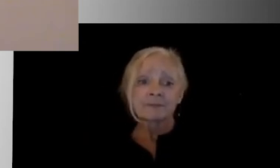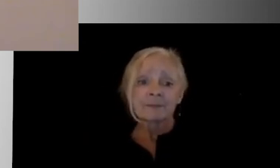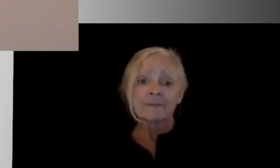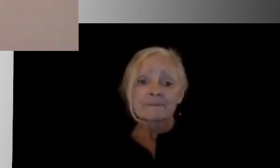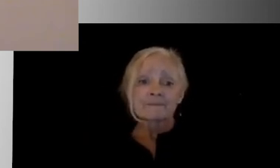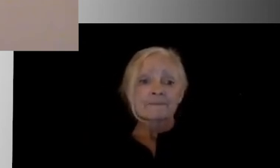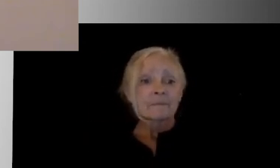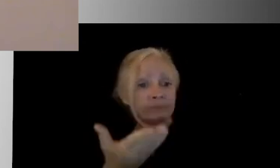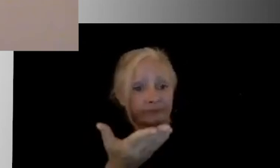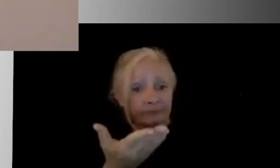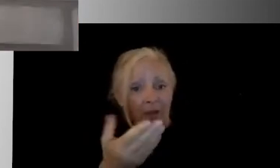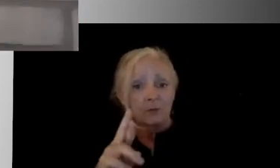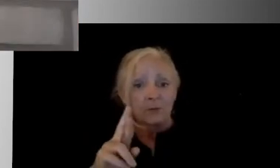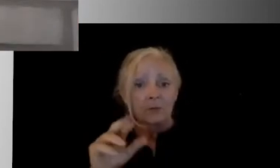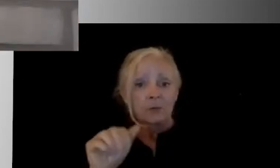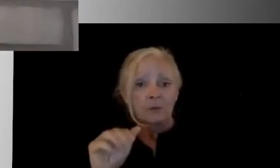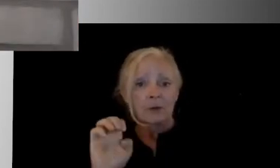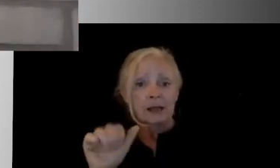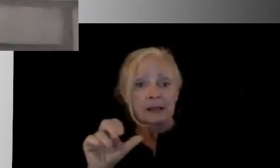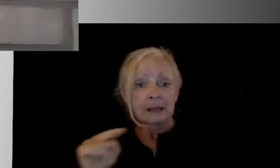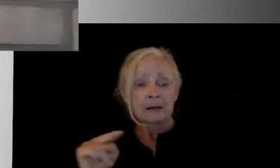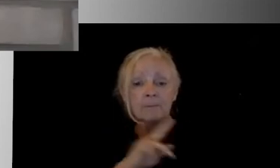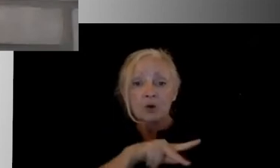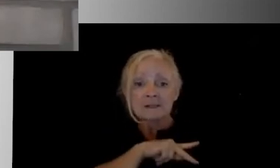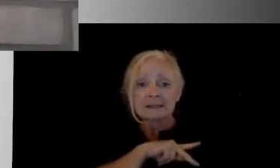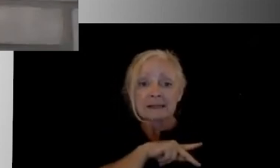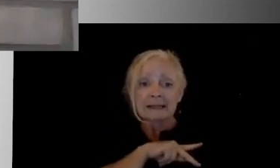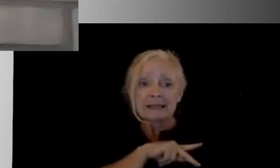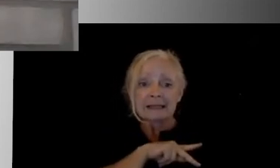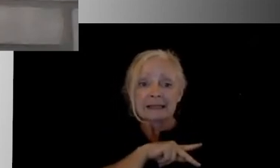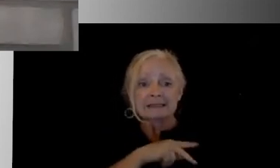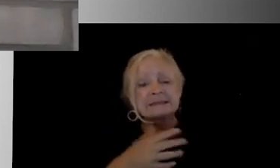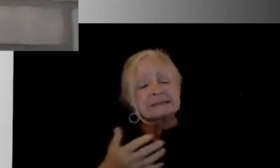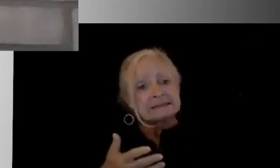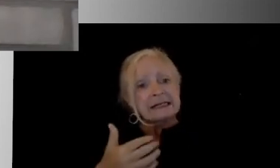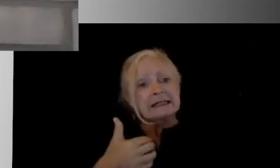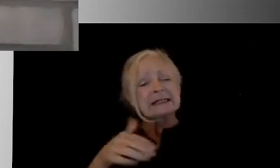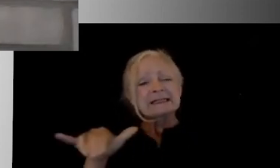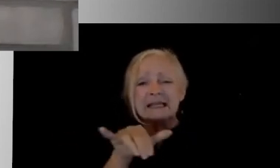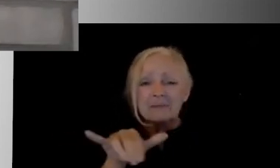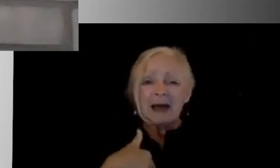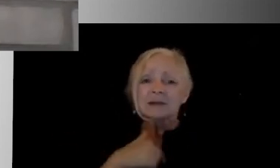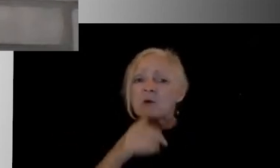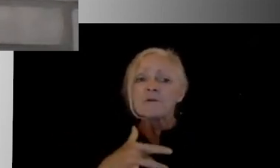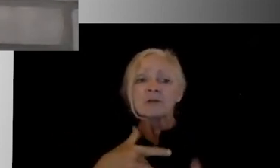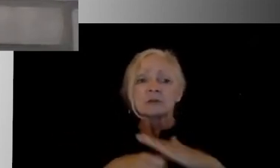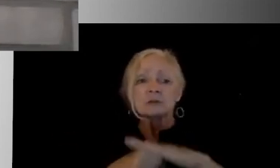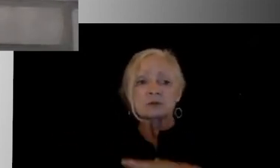Ryan, how about you? On a personal level, I'm kind of with Juanita here. Like, I don't feel the stress. I am a low-risk